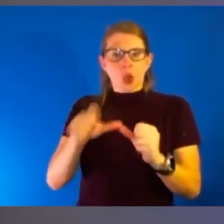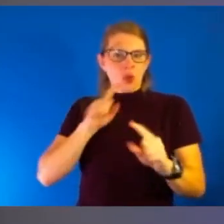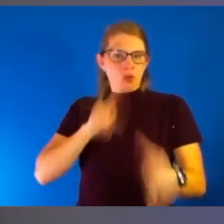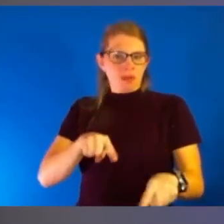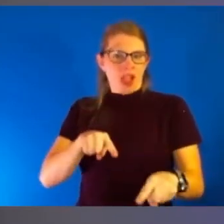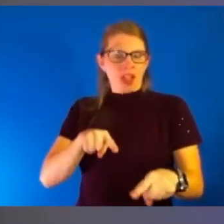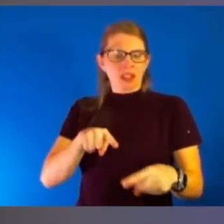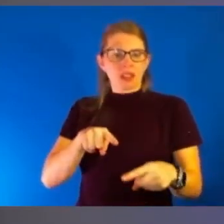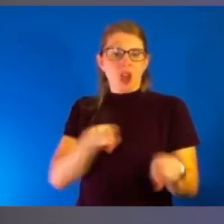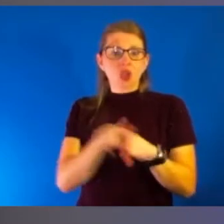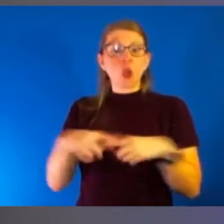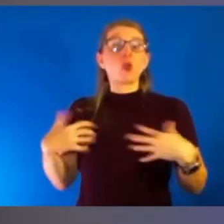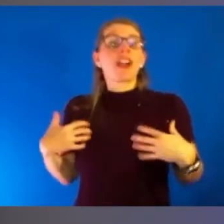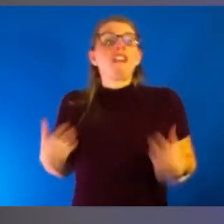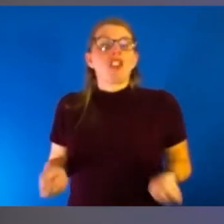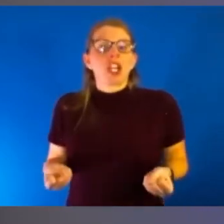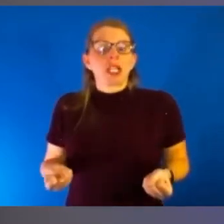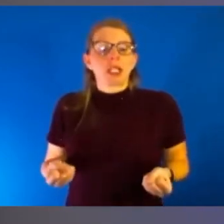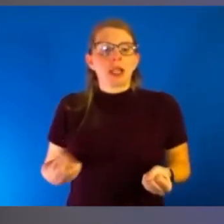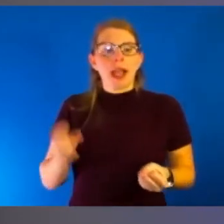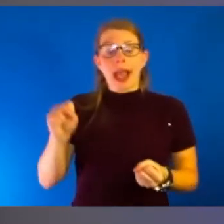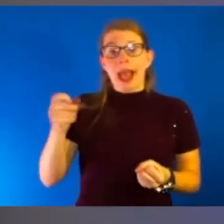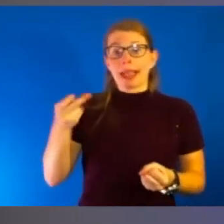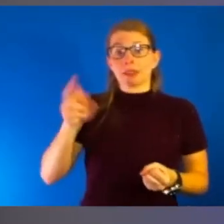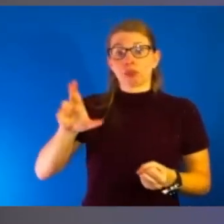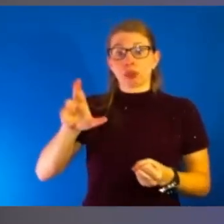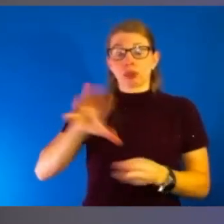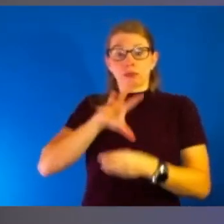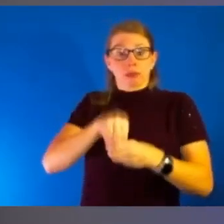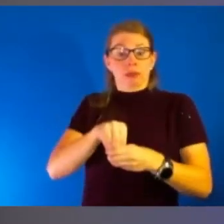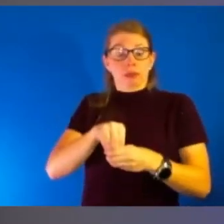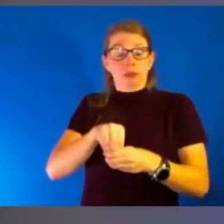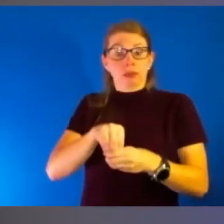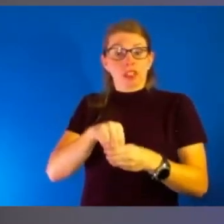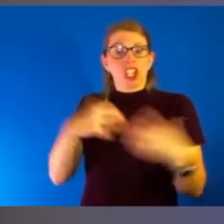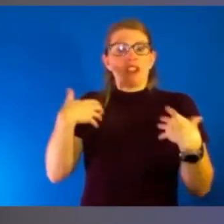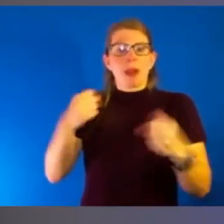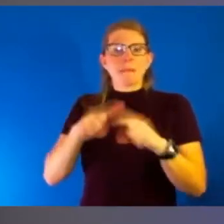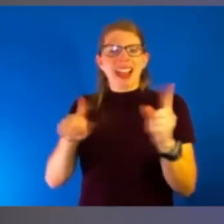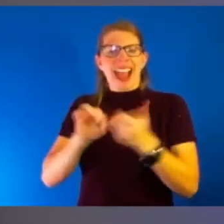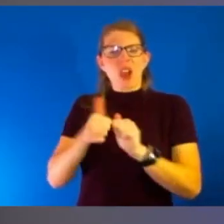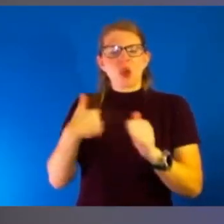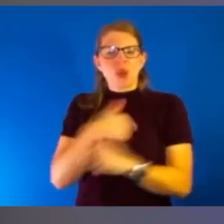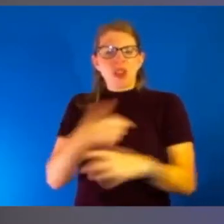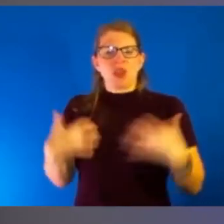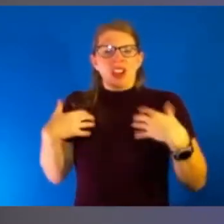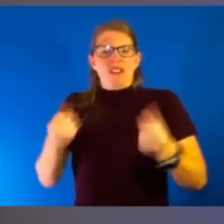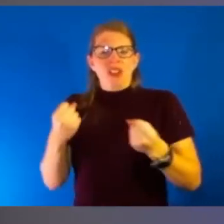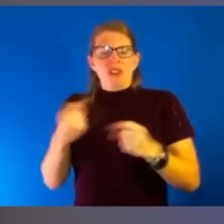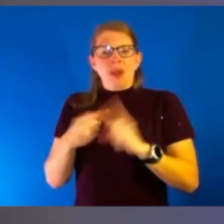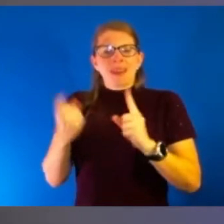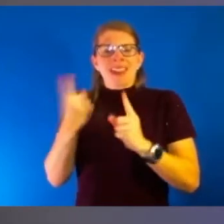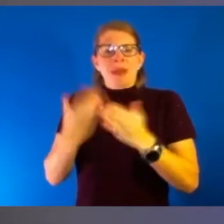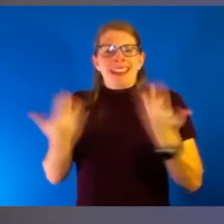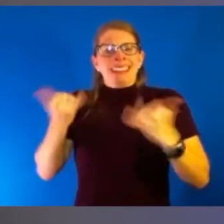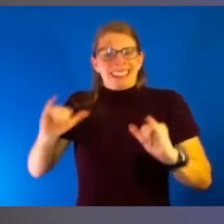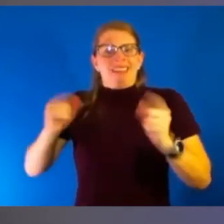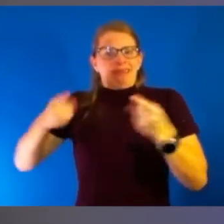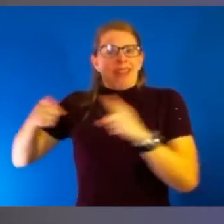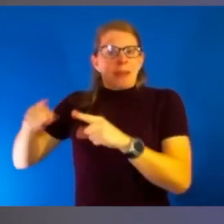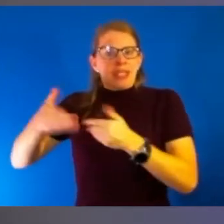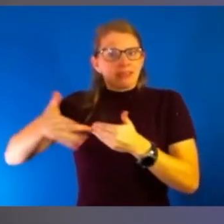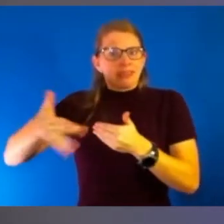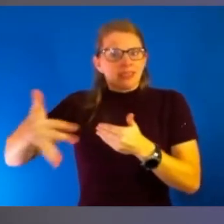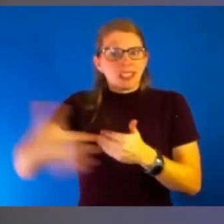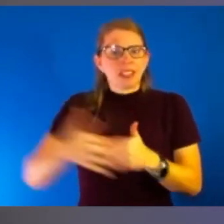recovery. So ASPR is very much involved in recovery, but how do we recover from something that's still going on? And part of that is, how